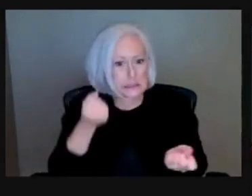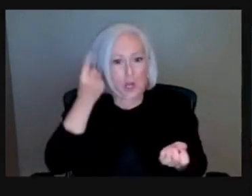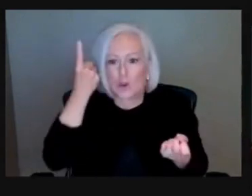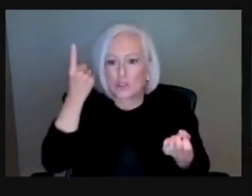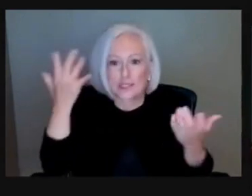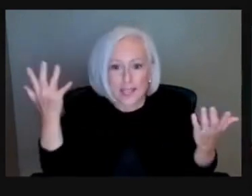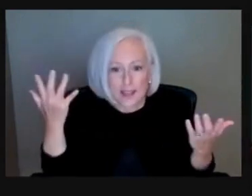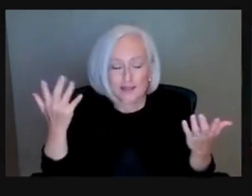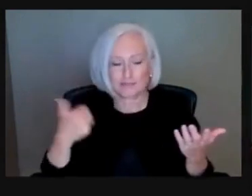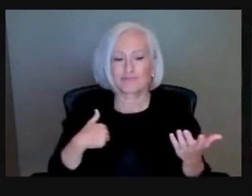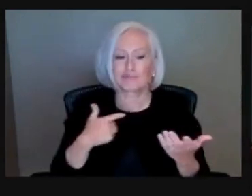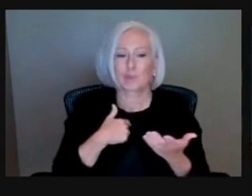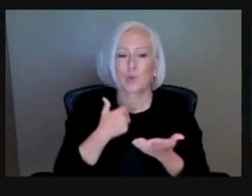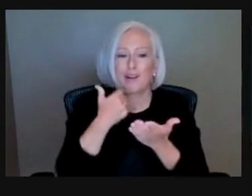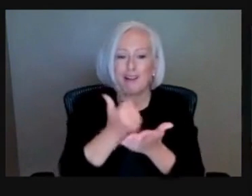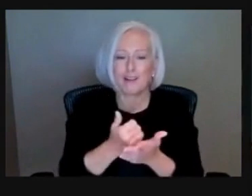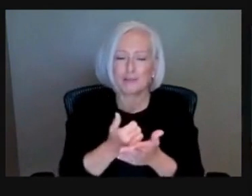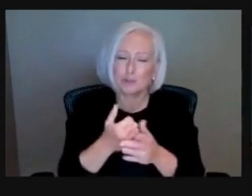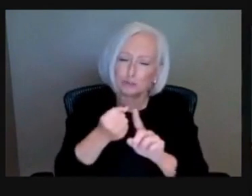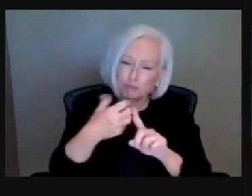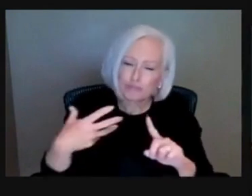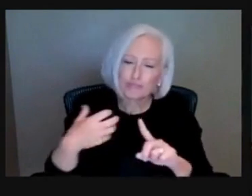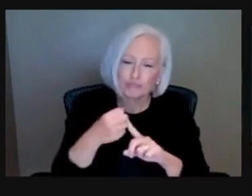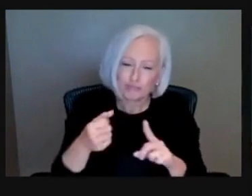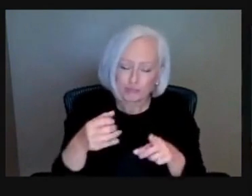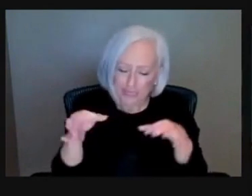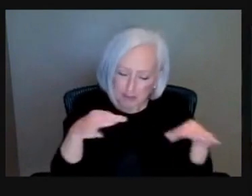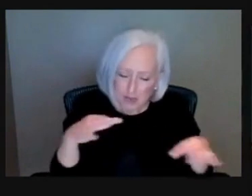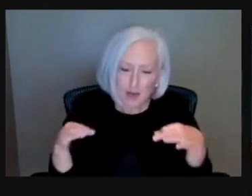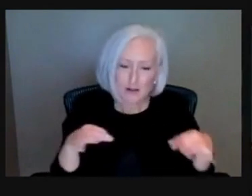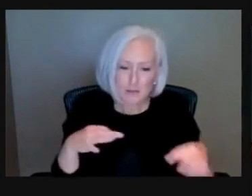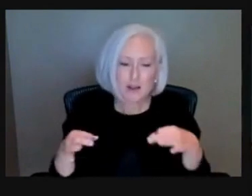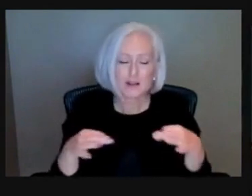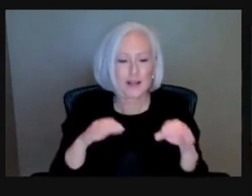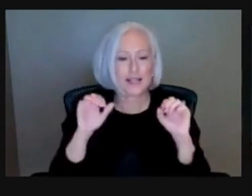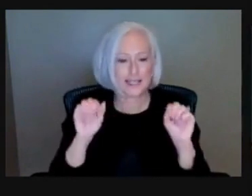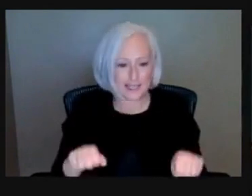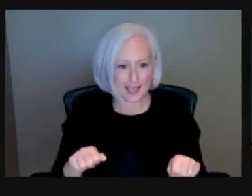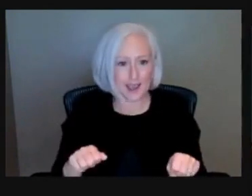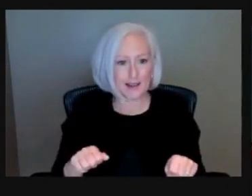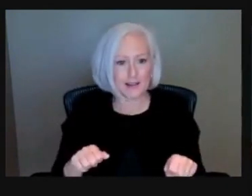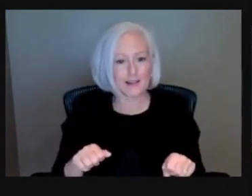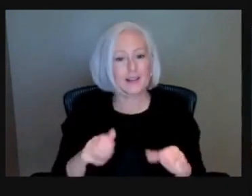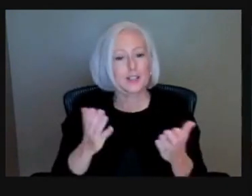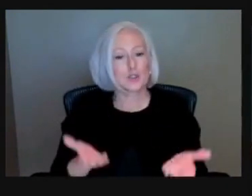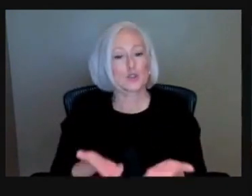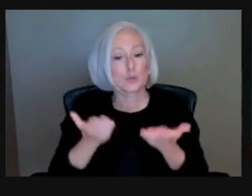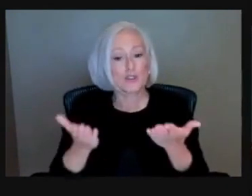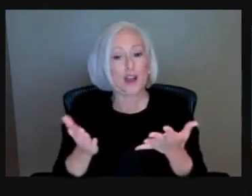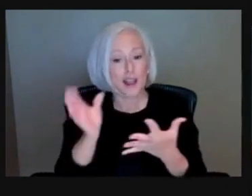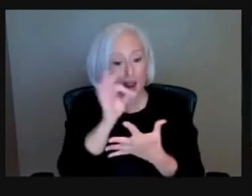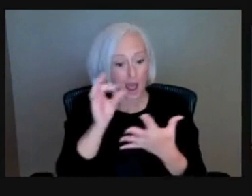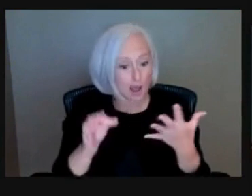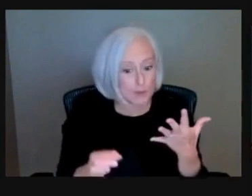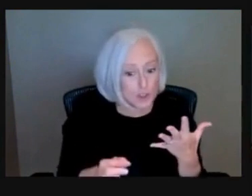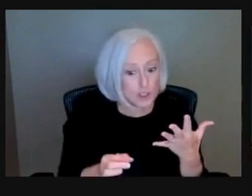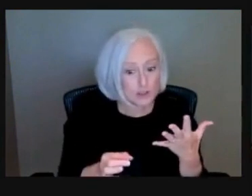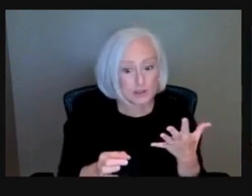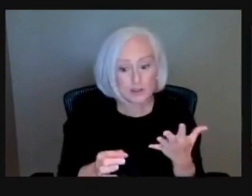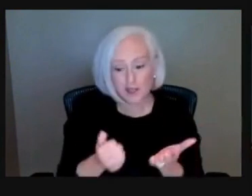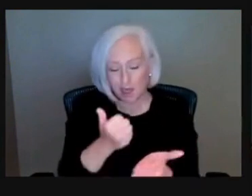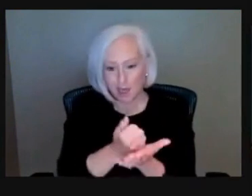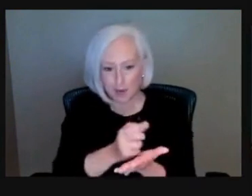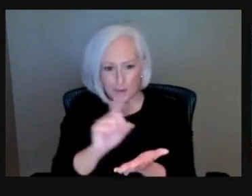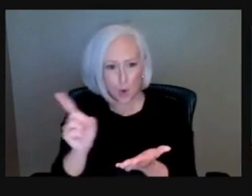out what type of loan you have, what are your options, and moving forward with those options to help you